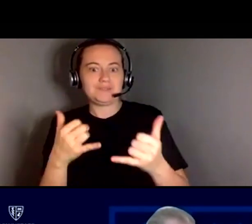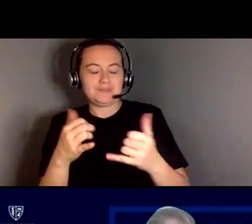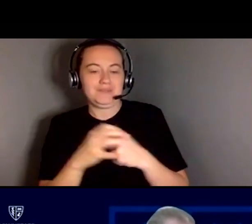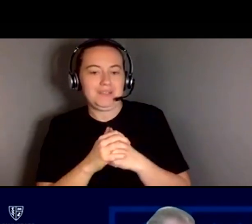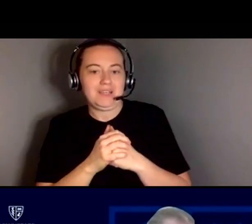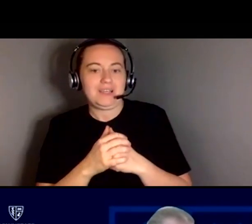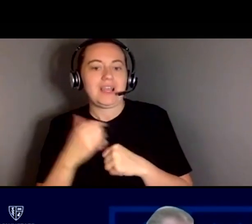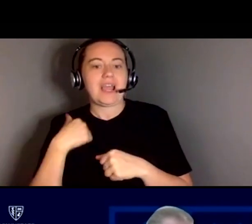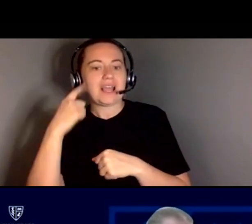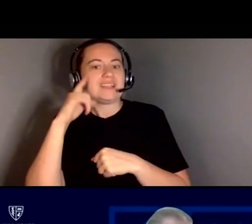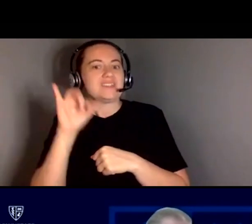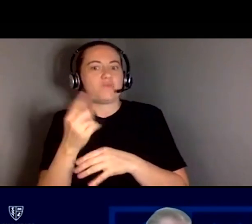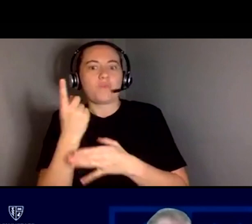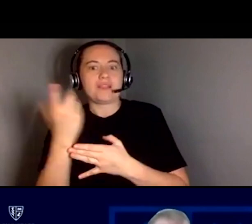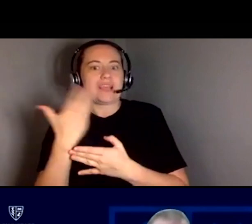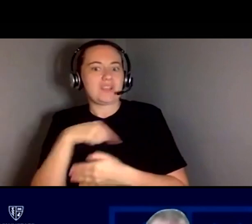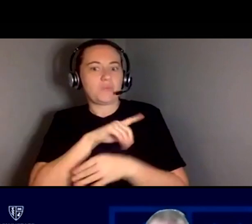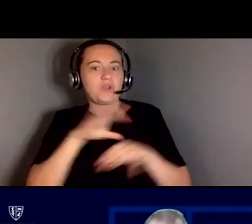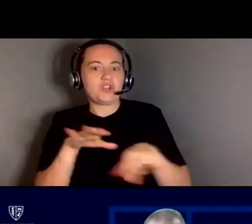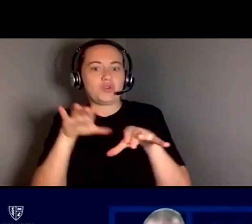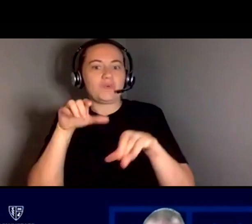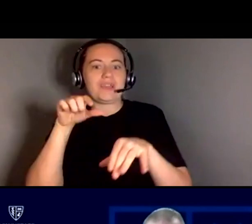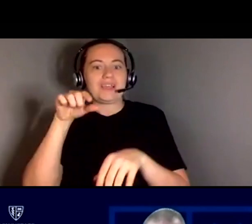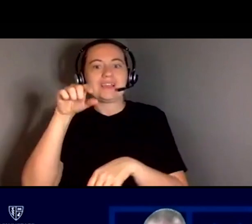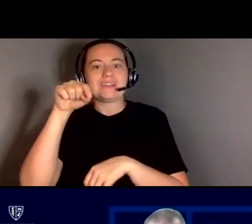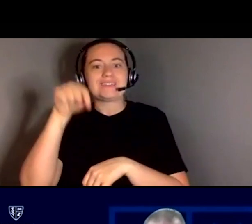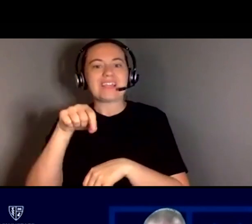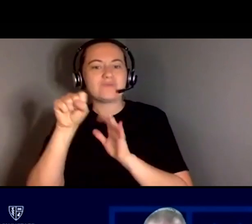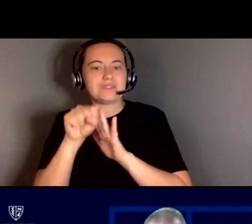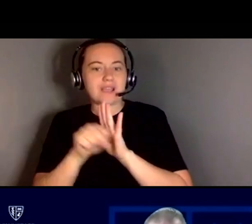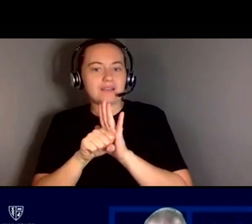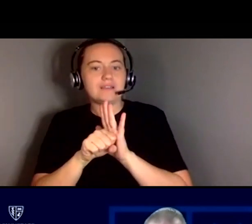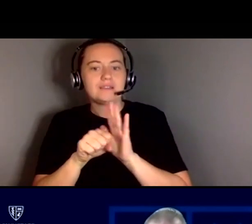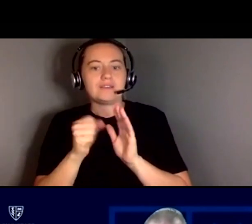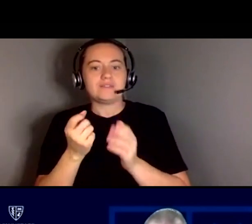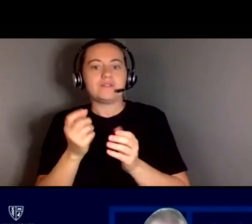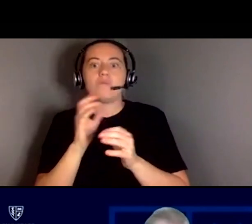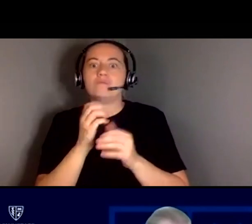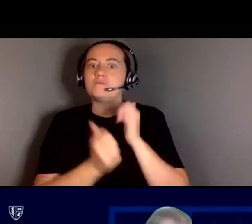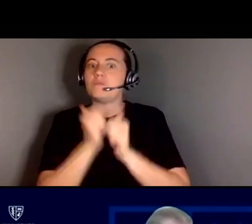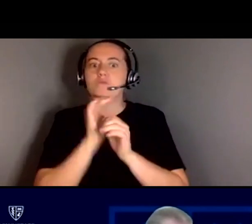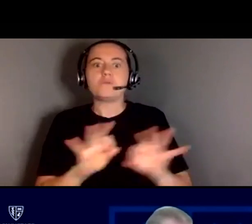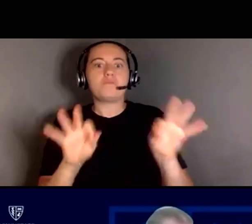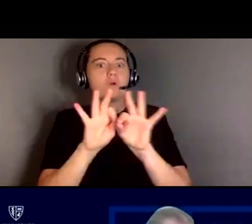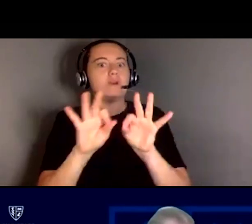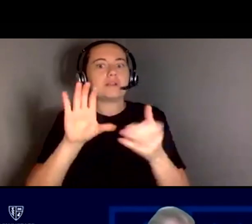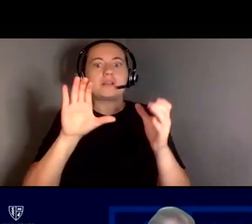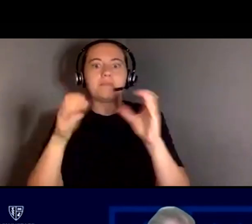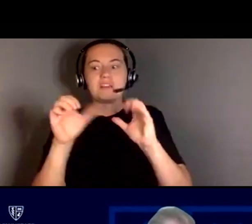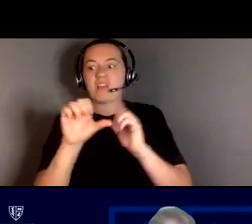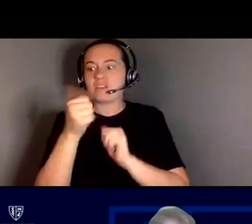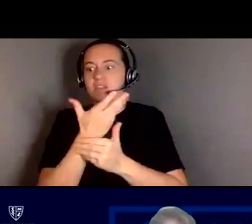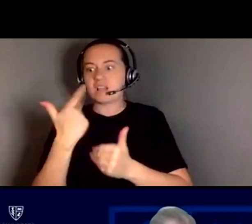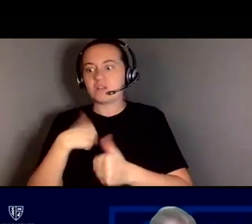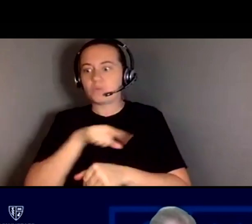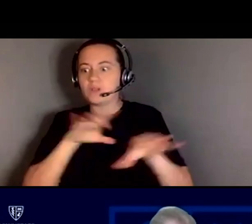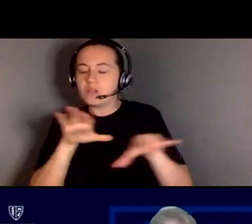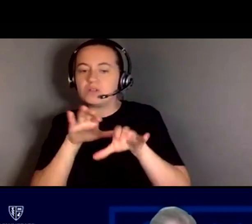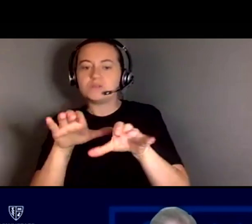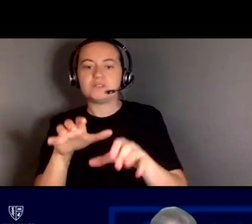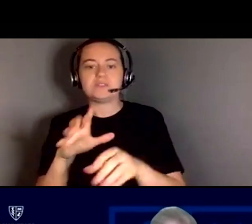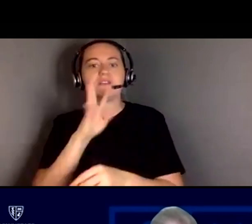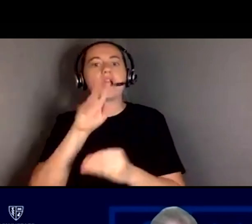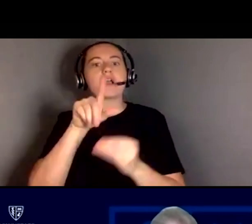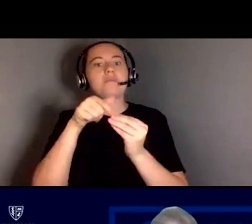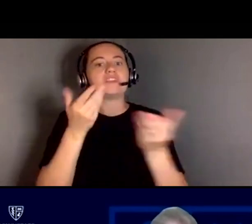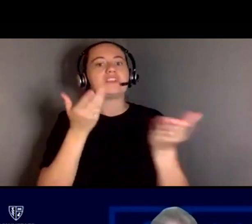think we do at Downstate that is more important than just about any other thing we do, and that's talk about the services we